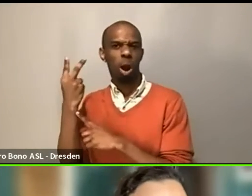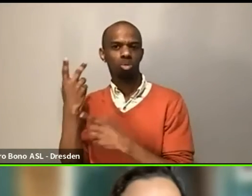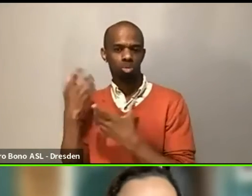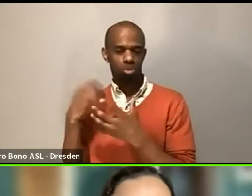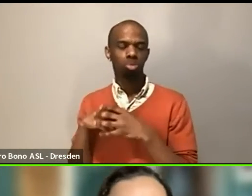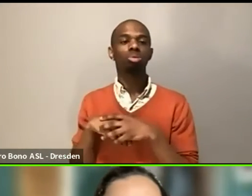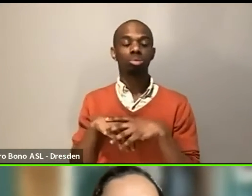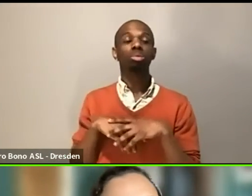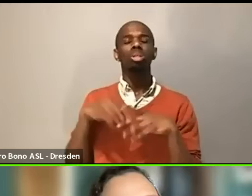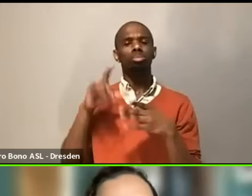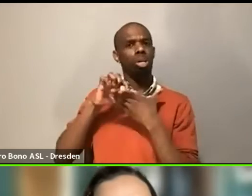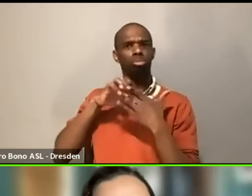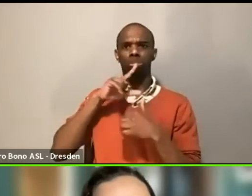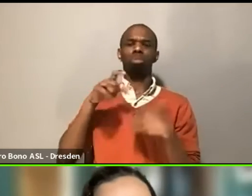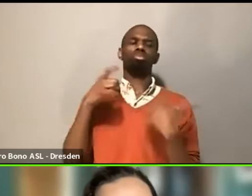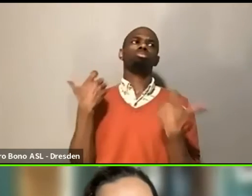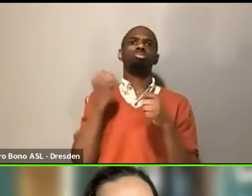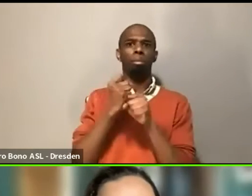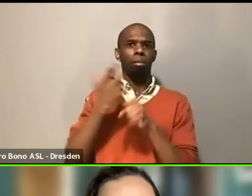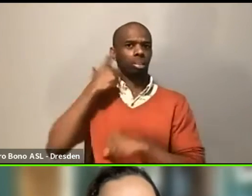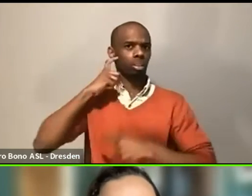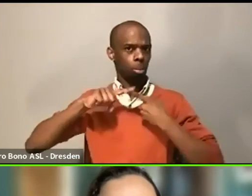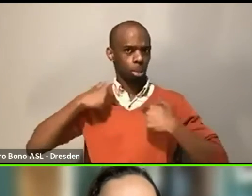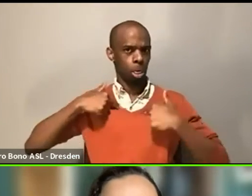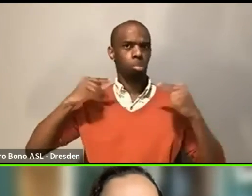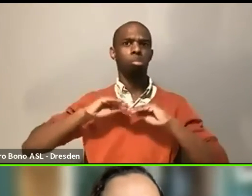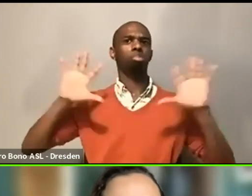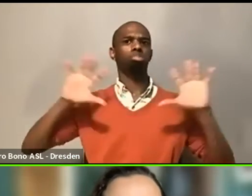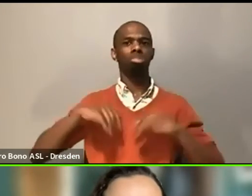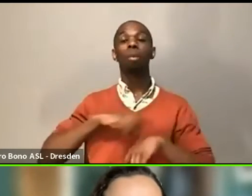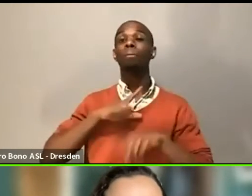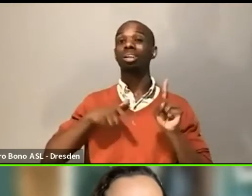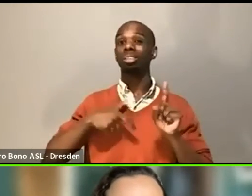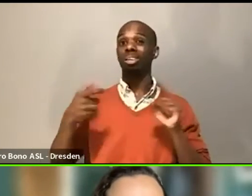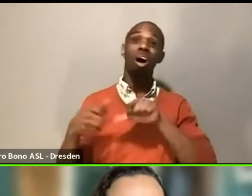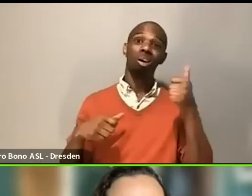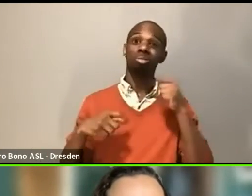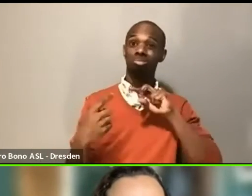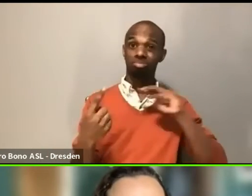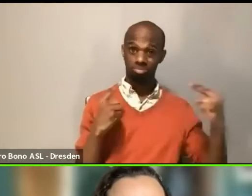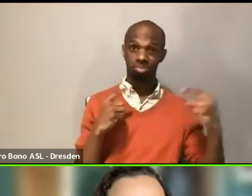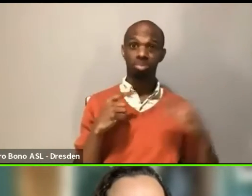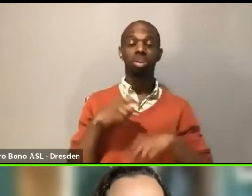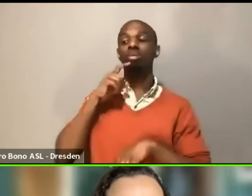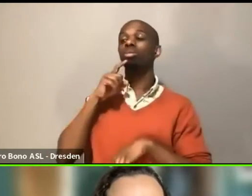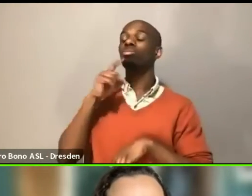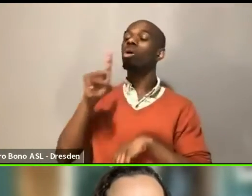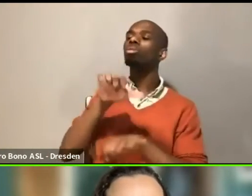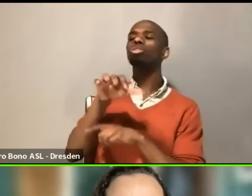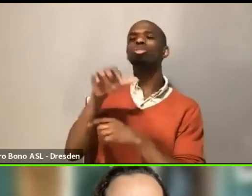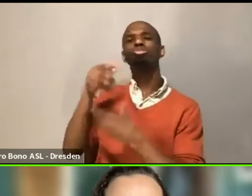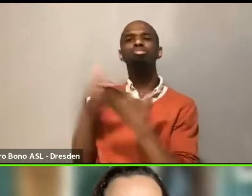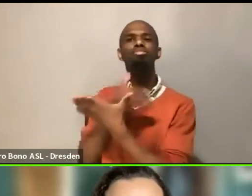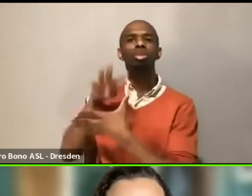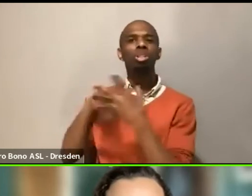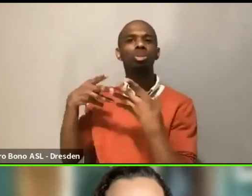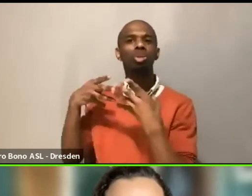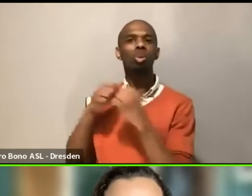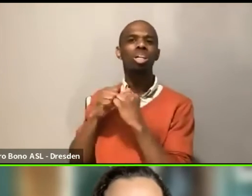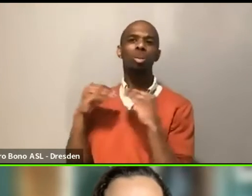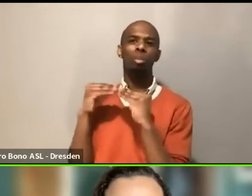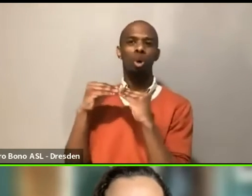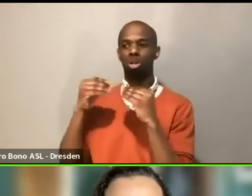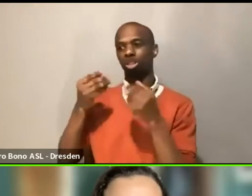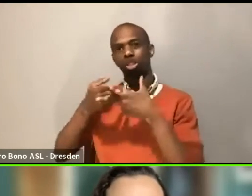But I've also heard some other people on the other side of it that say that the new schedules that have shorter days, you just have more of those